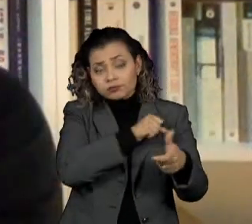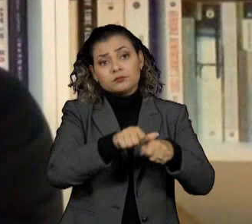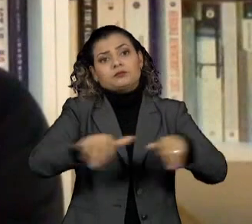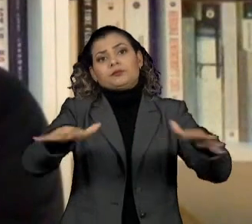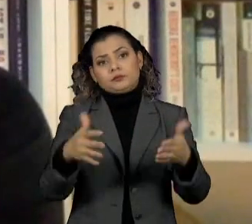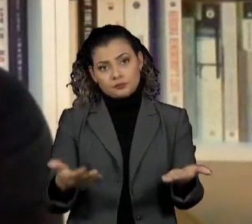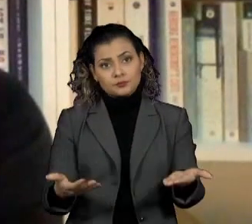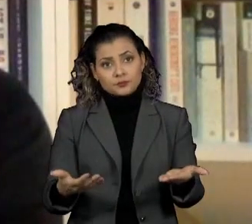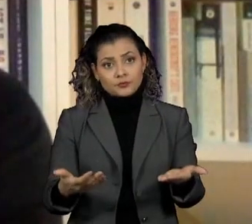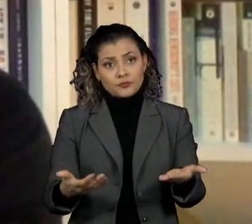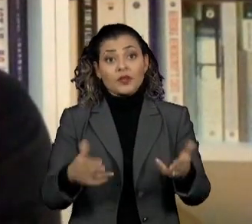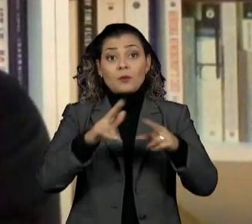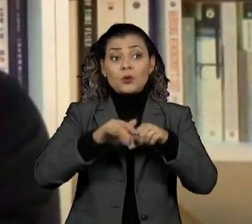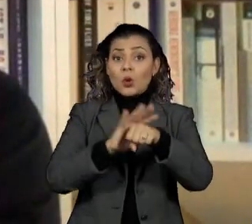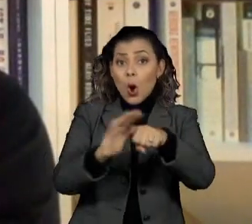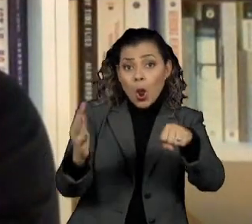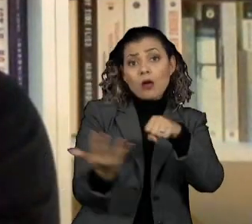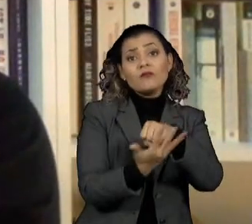uh,